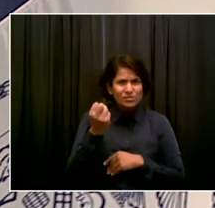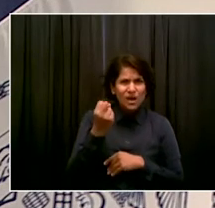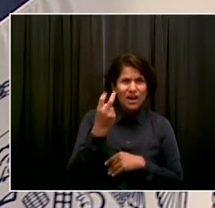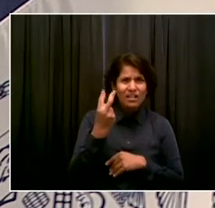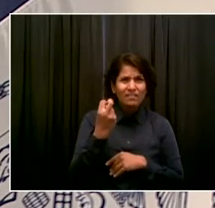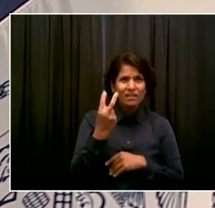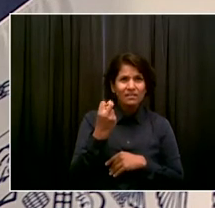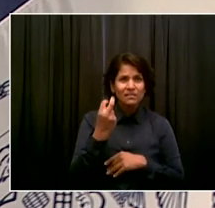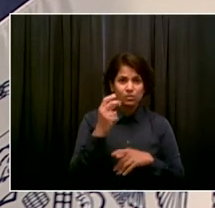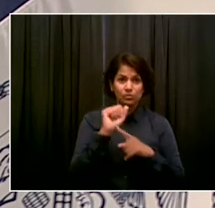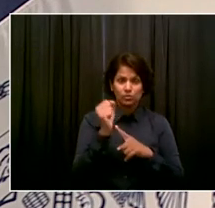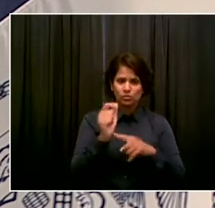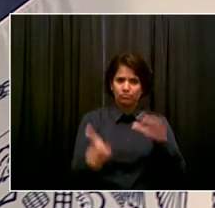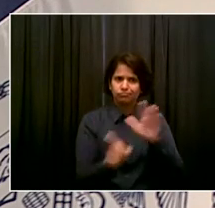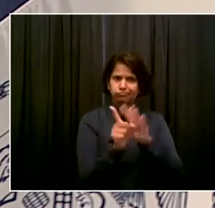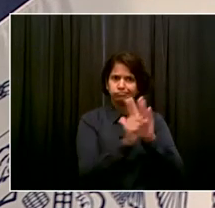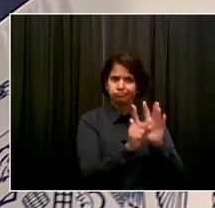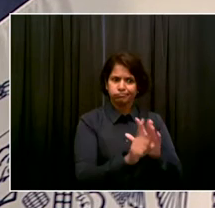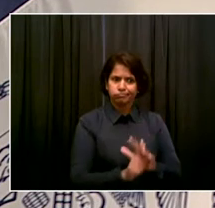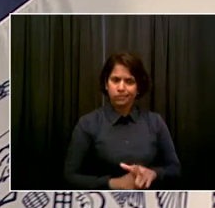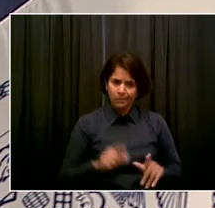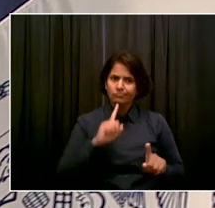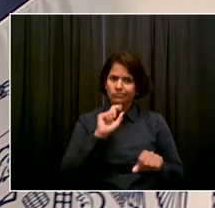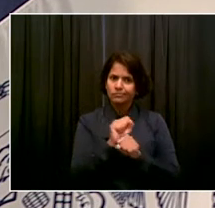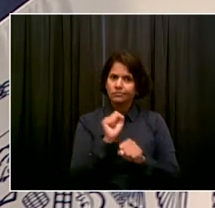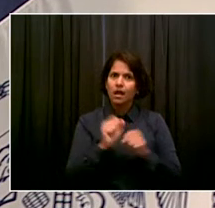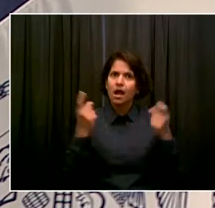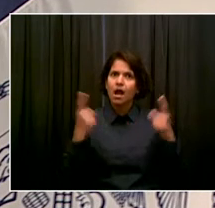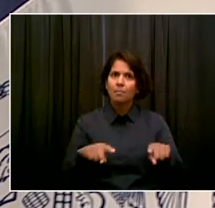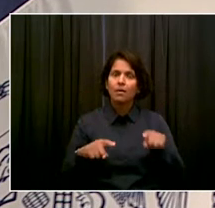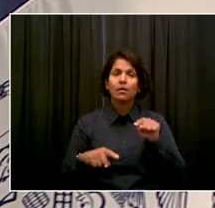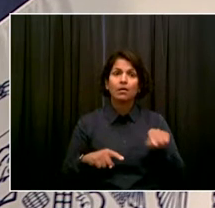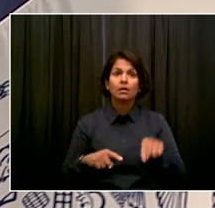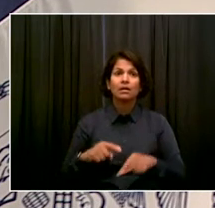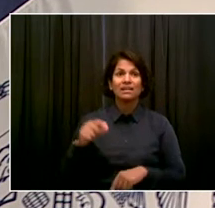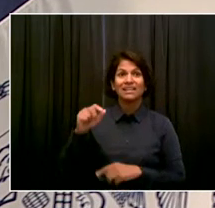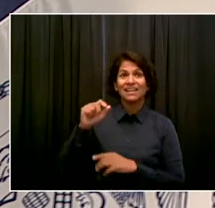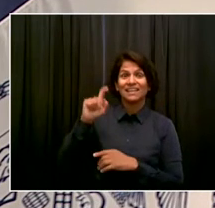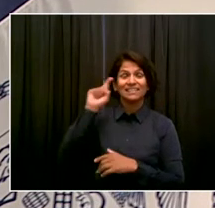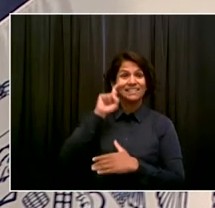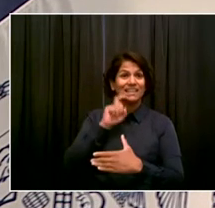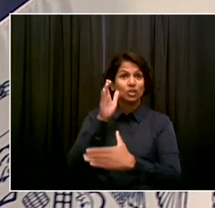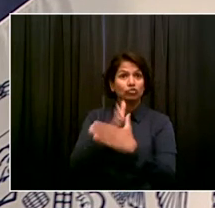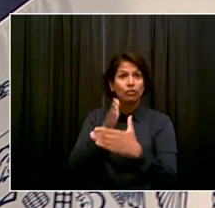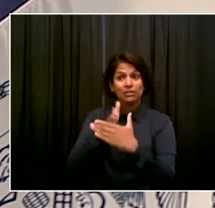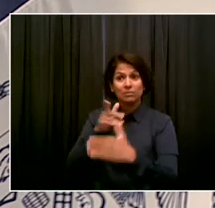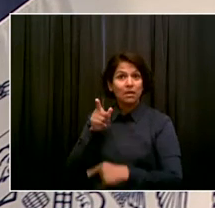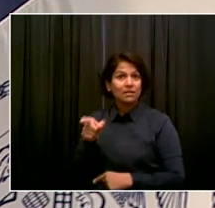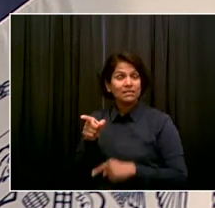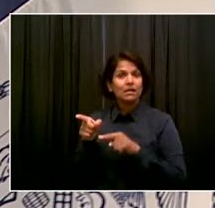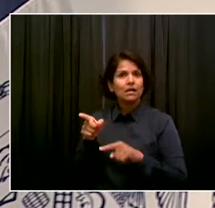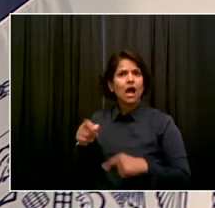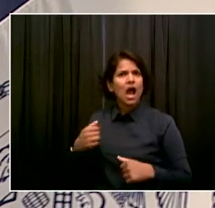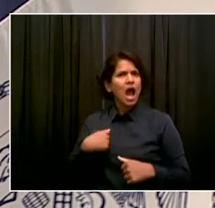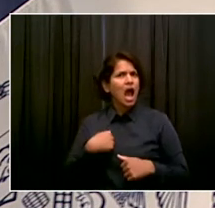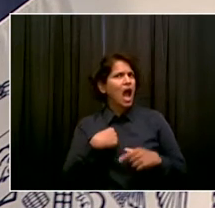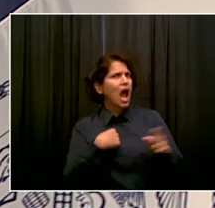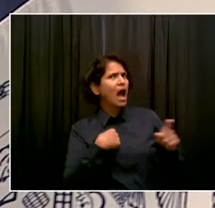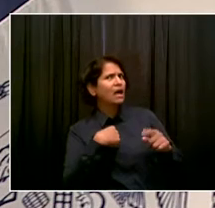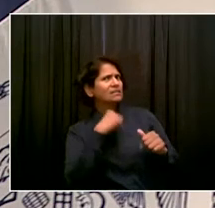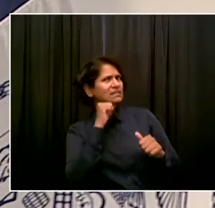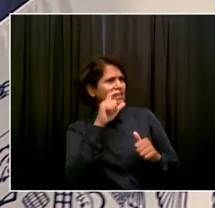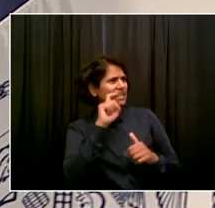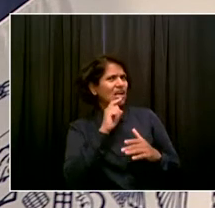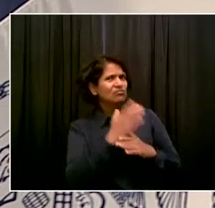actions against people who brought allegations of sexual harassment, including describing his female staff assistants